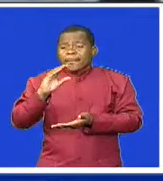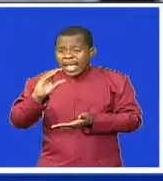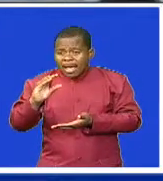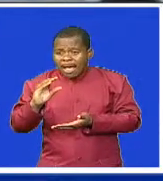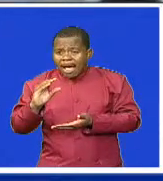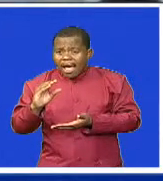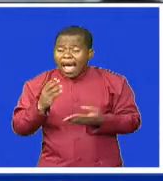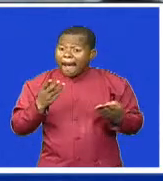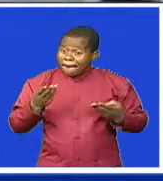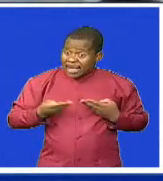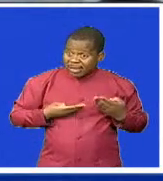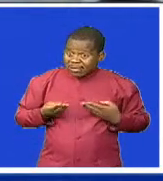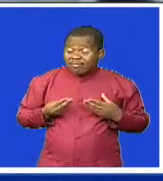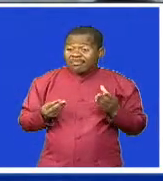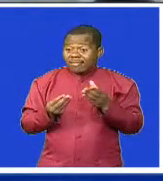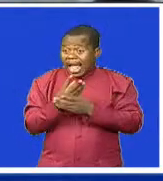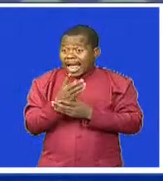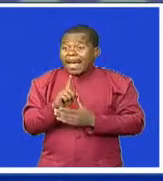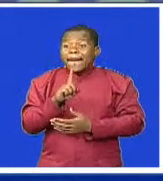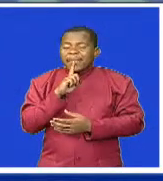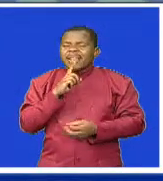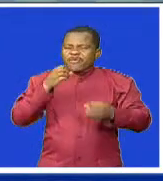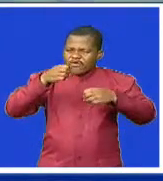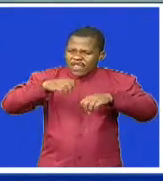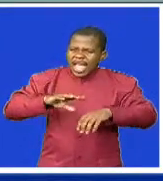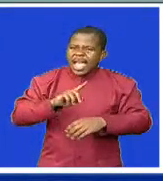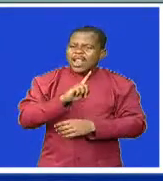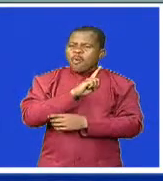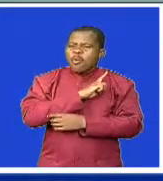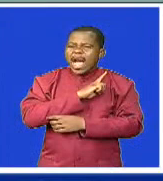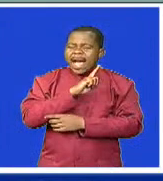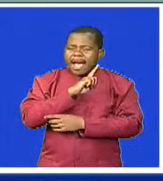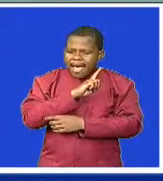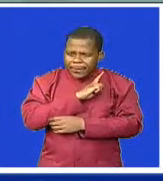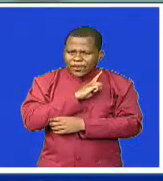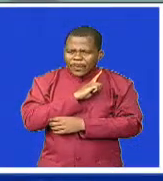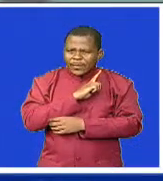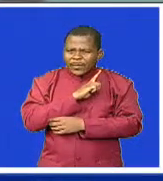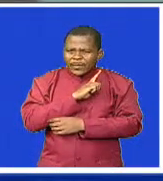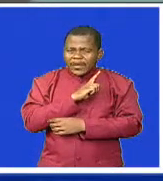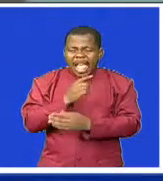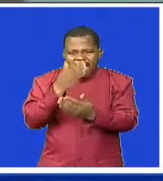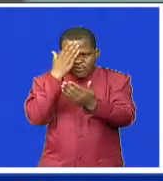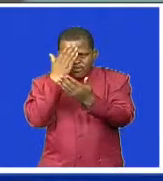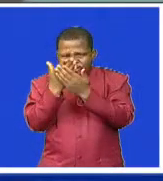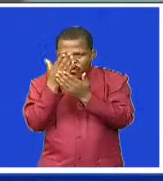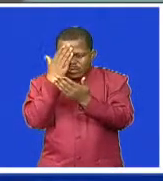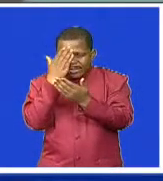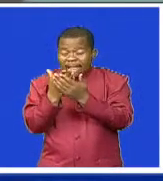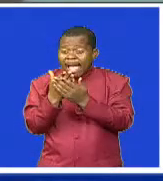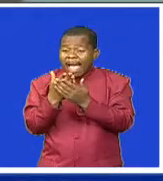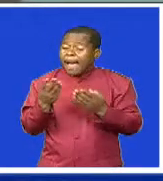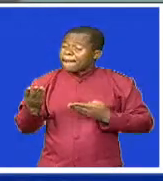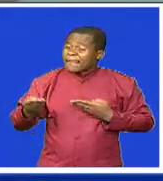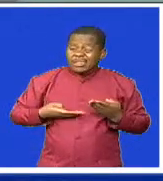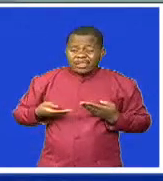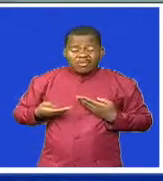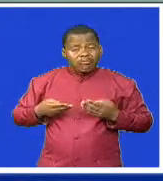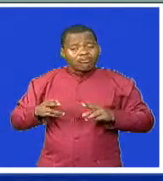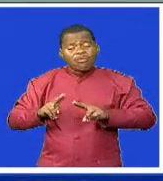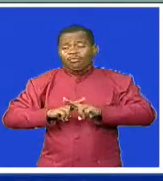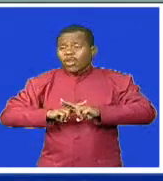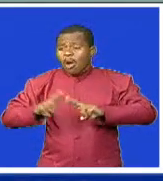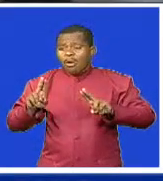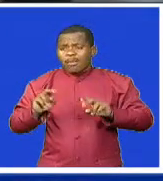thrive which as a government is something that we are working on addressing because it is